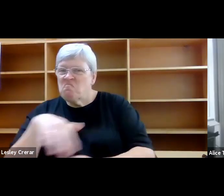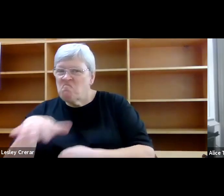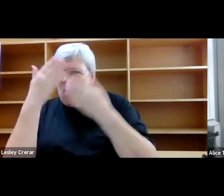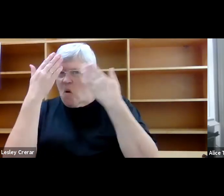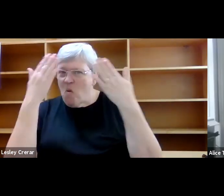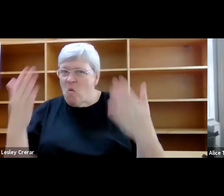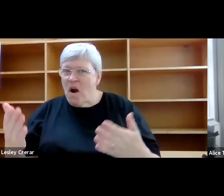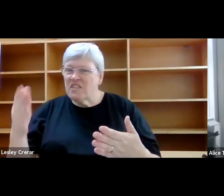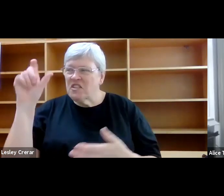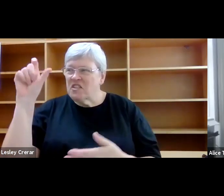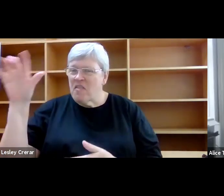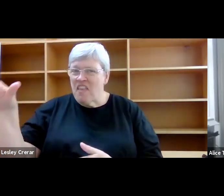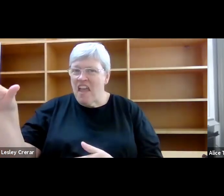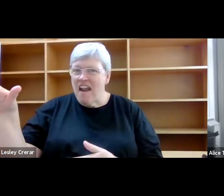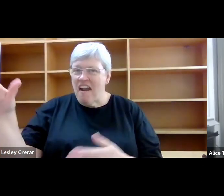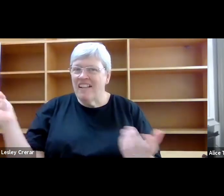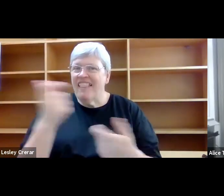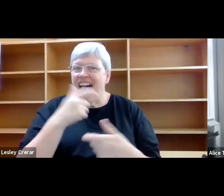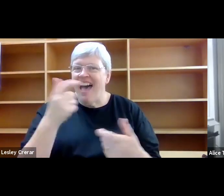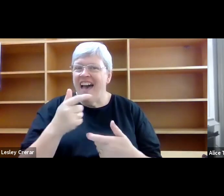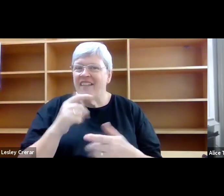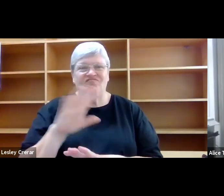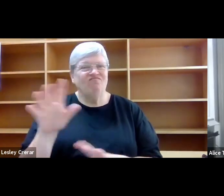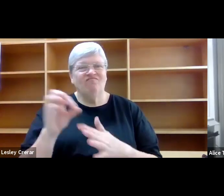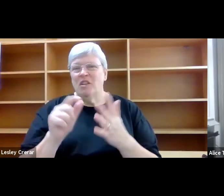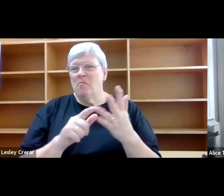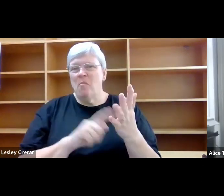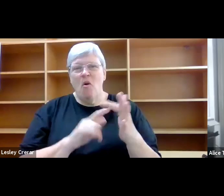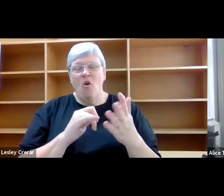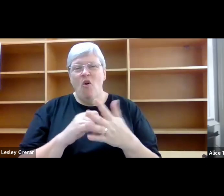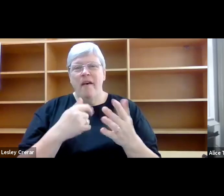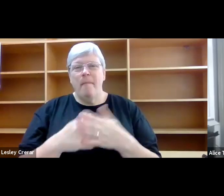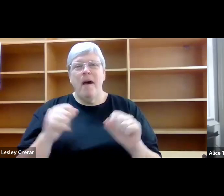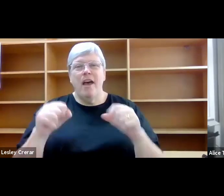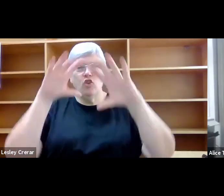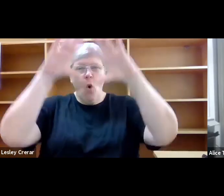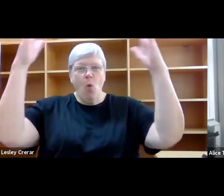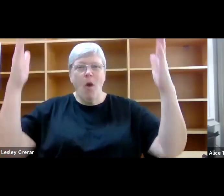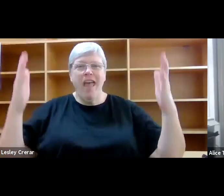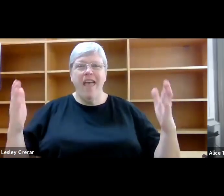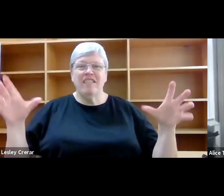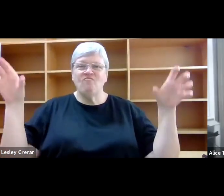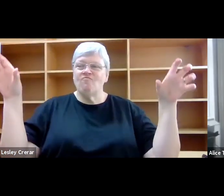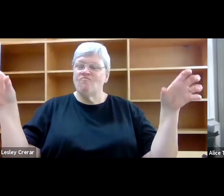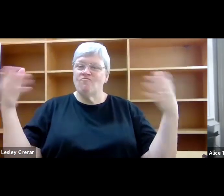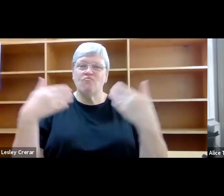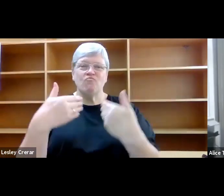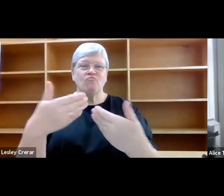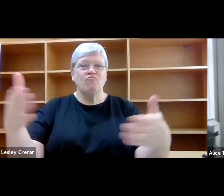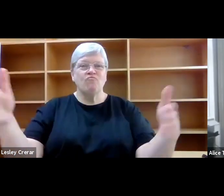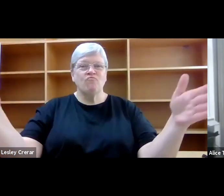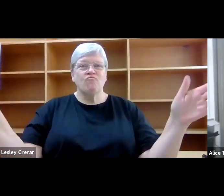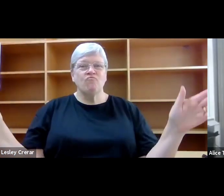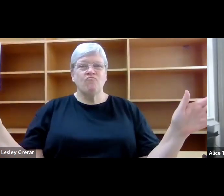They aren't poles, of course, but the sides of a doorway. He is holding open the door between the